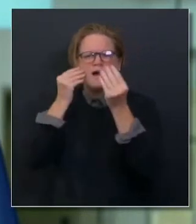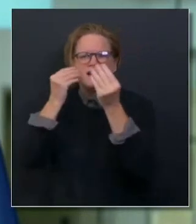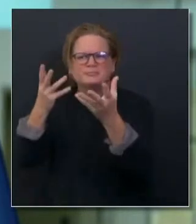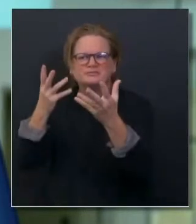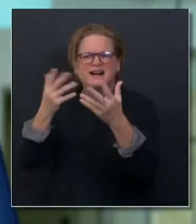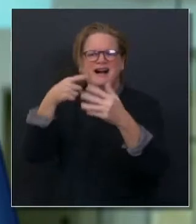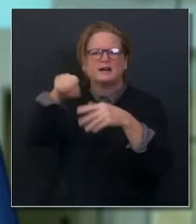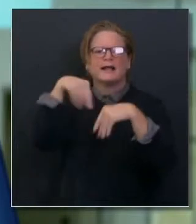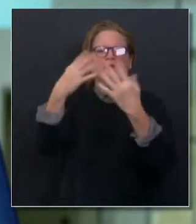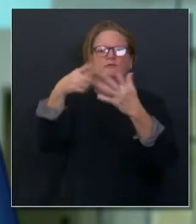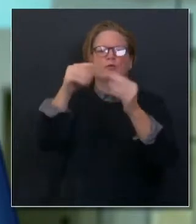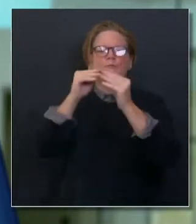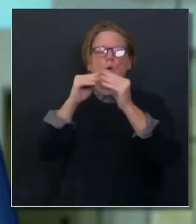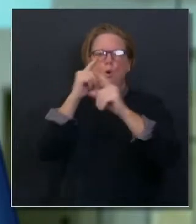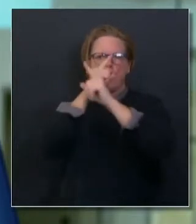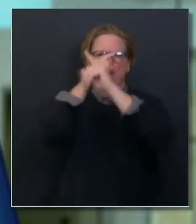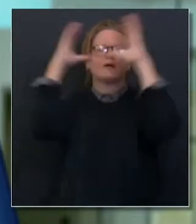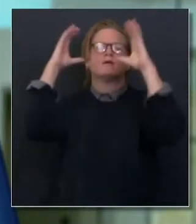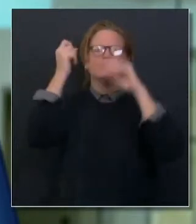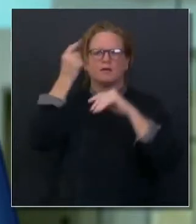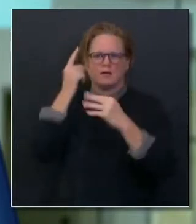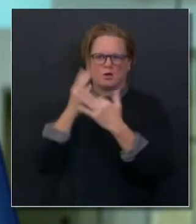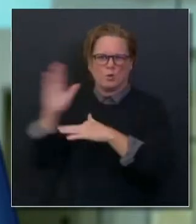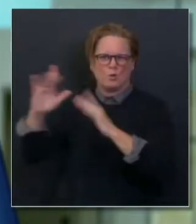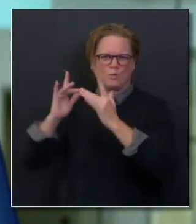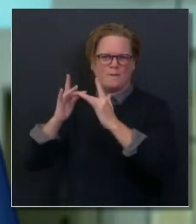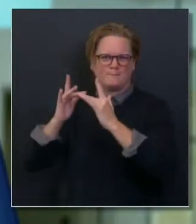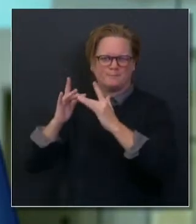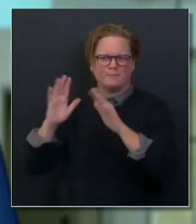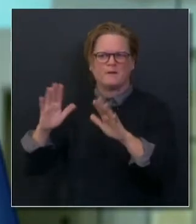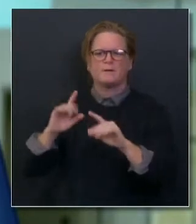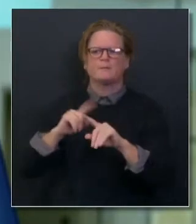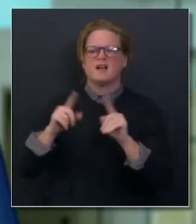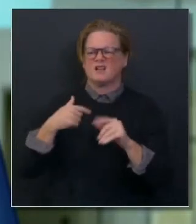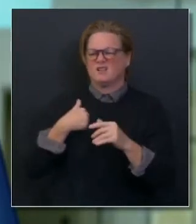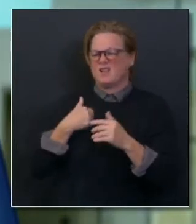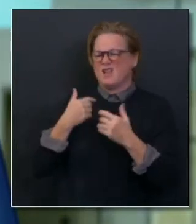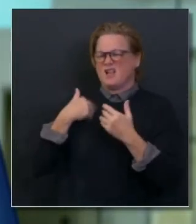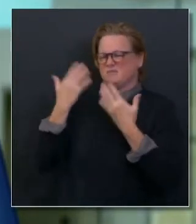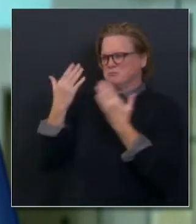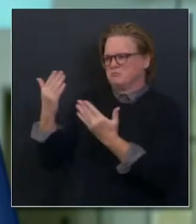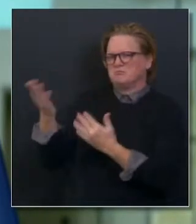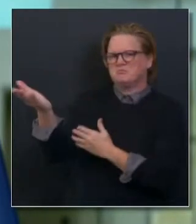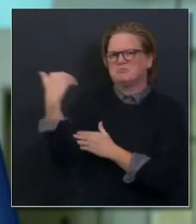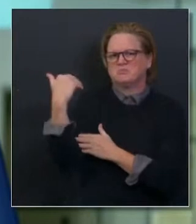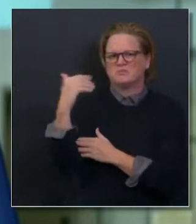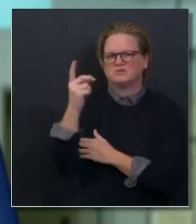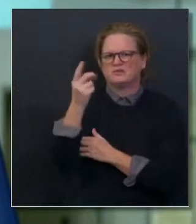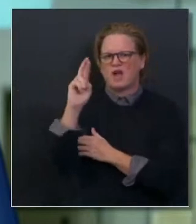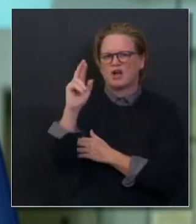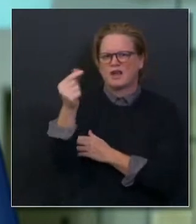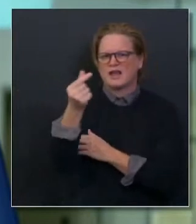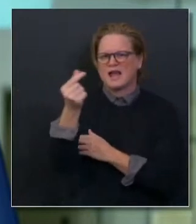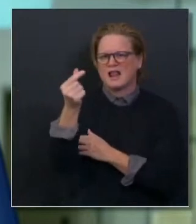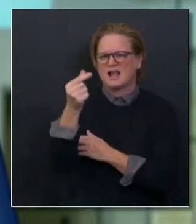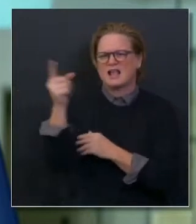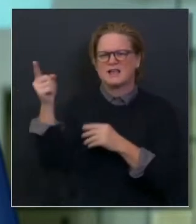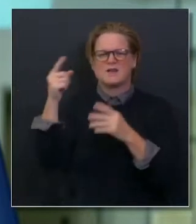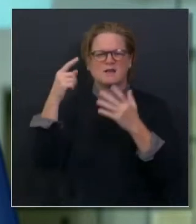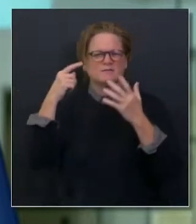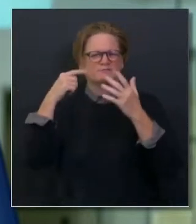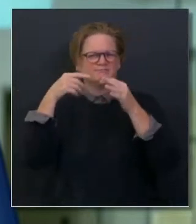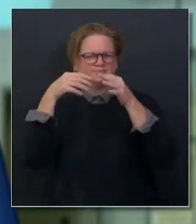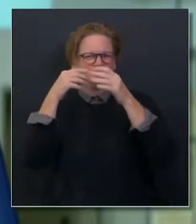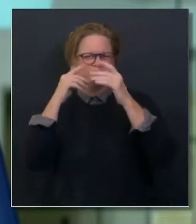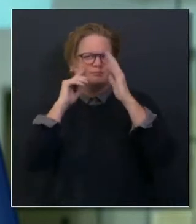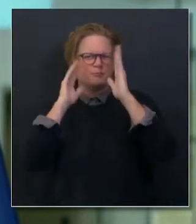prioritization and the tiering of those subpopulations. But I ask Dr. Ghali as it relates to his expectations in terms of enforcing